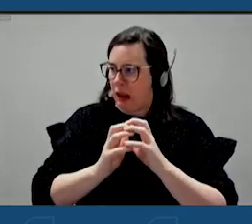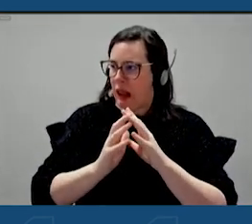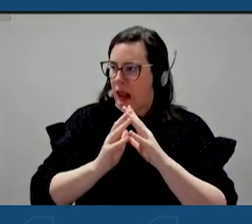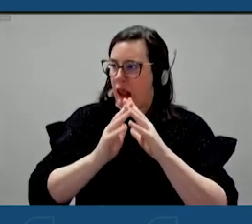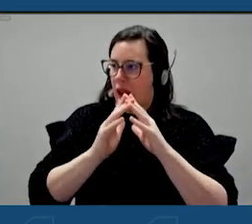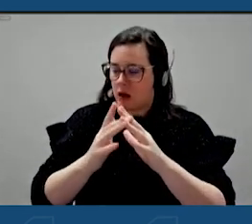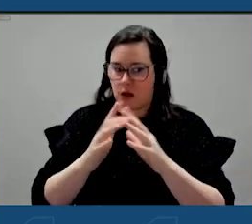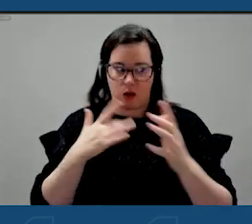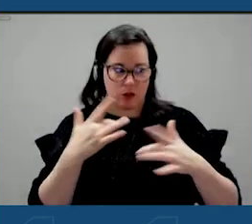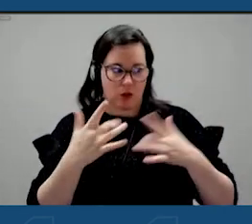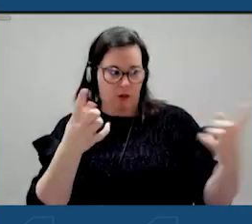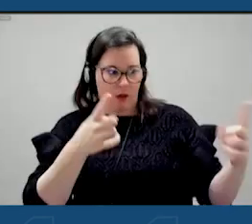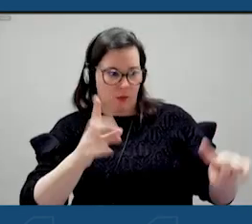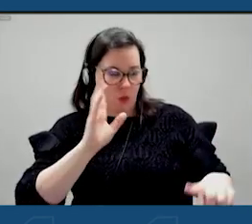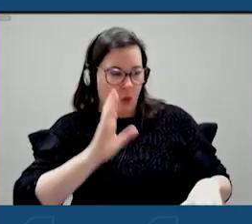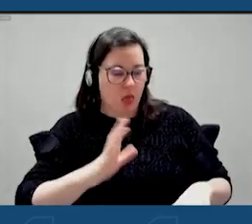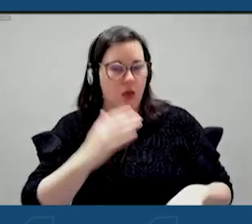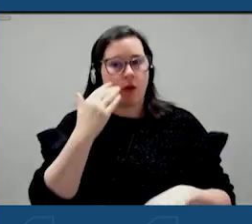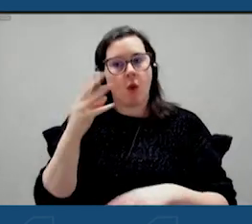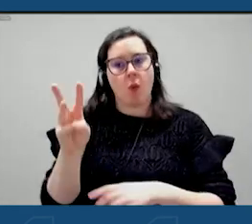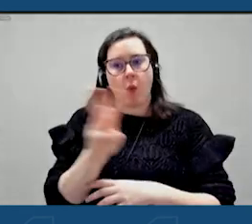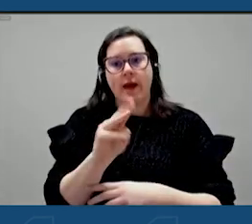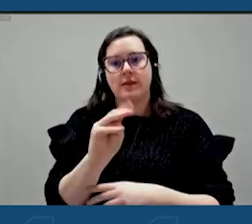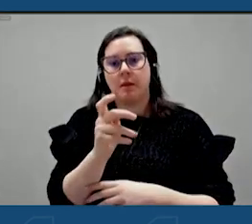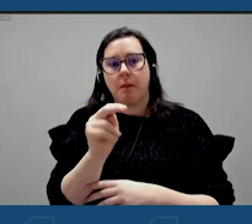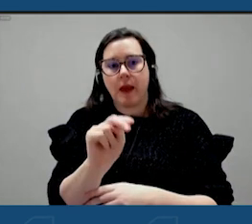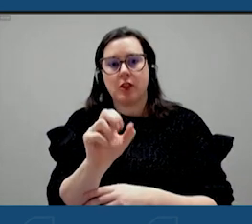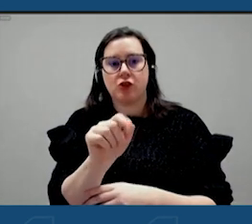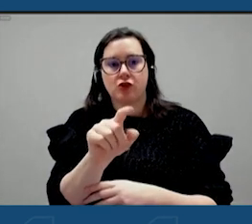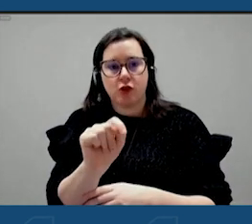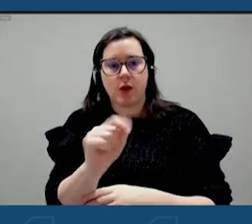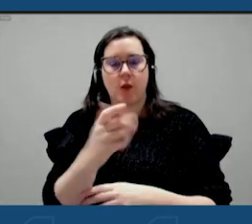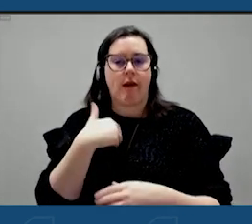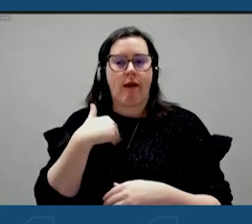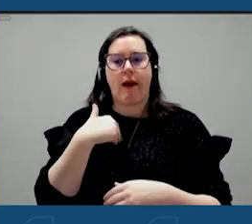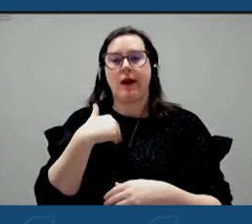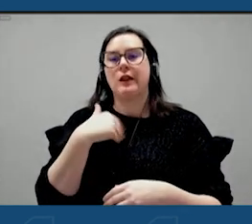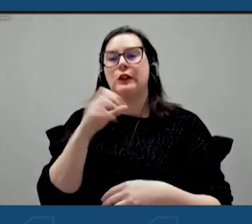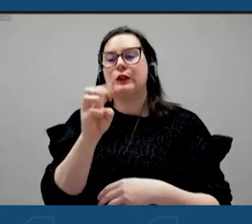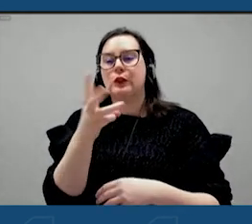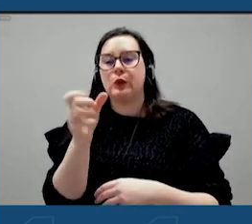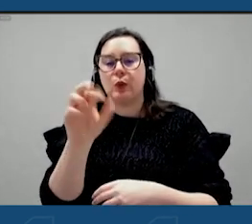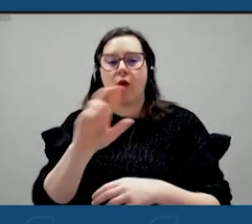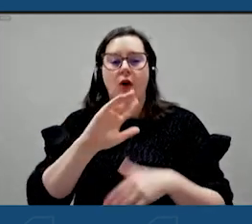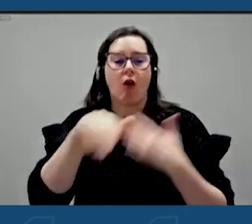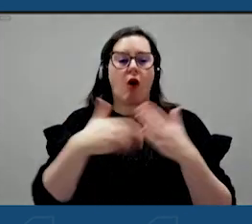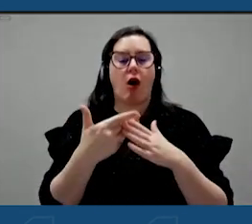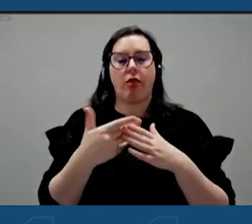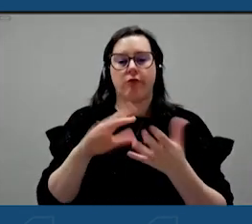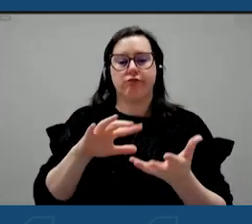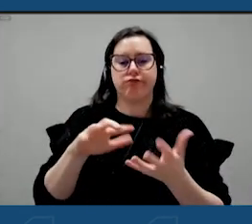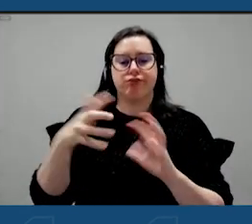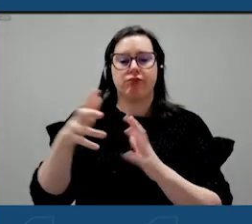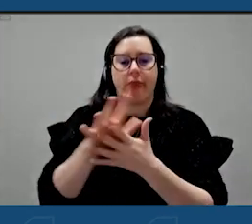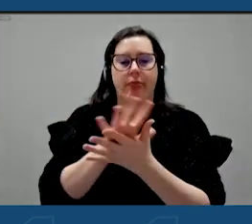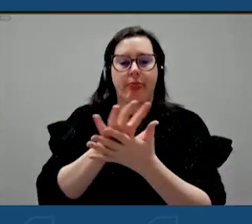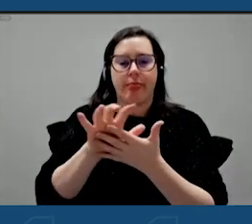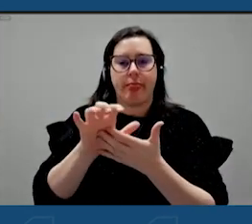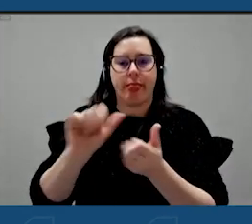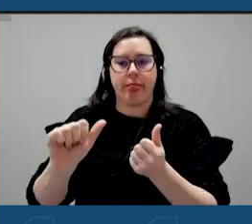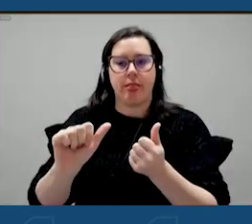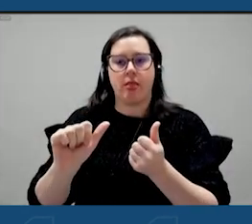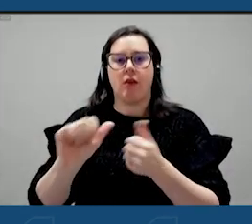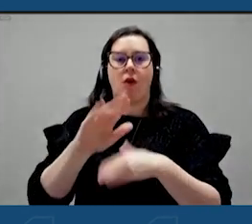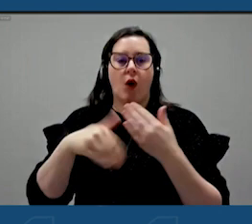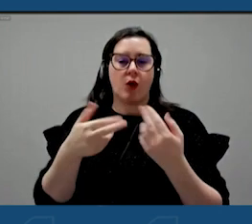uh, cleaning up, you know, the, the sewer lines and the rundown curbs and all the things that make you feel like a community is kind of run down. You fix the curbs, you put in some